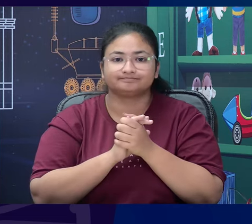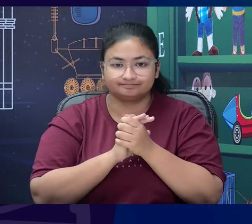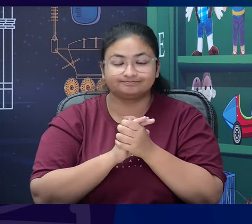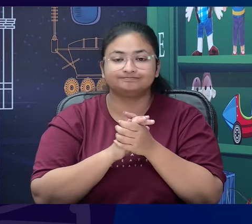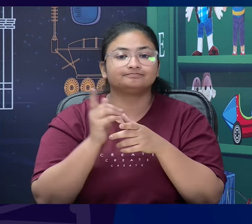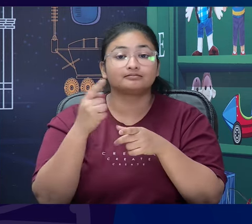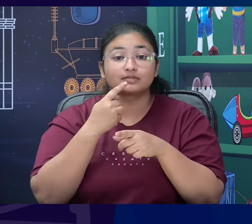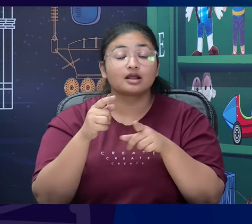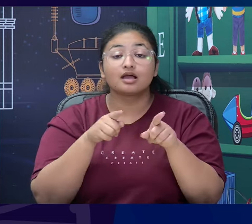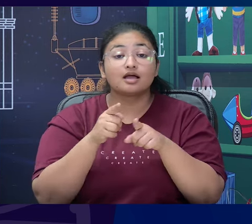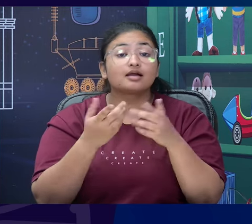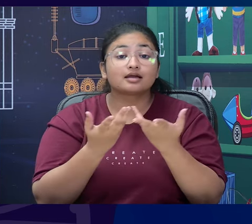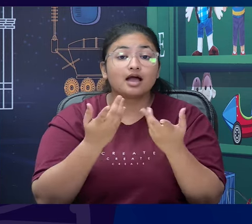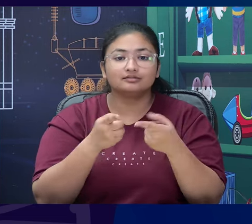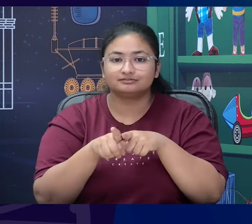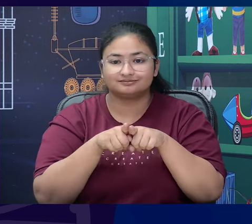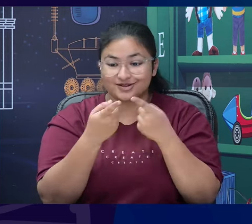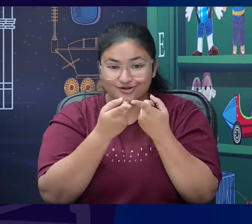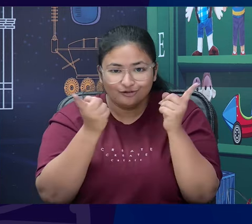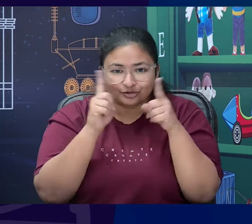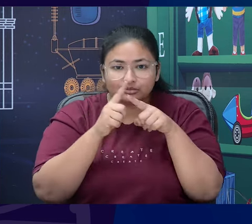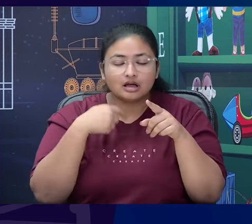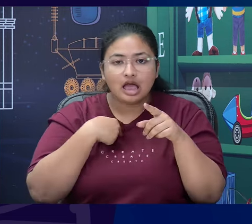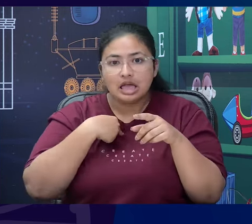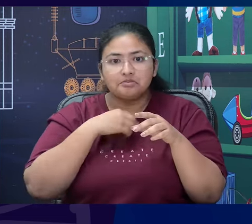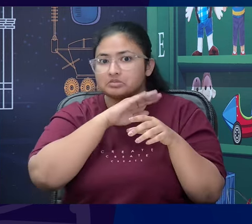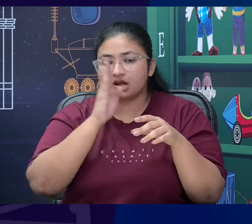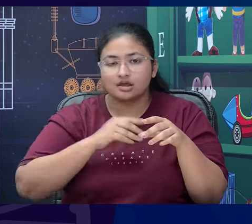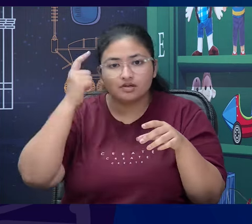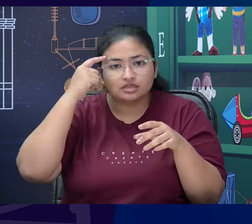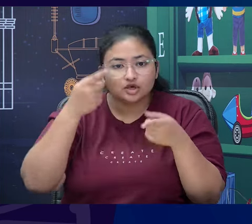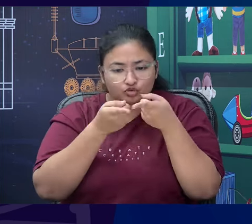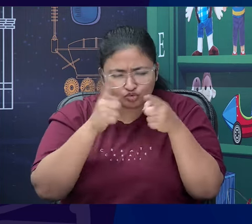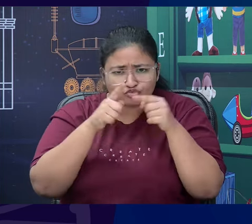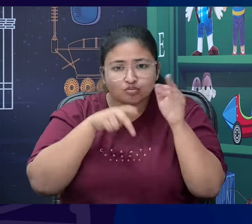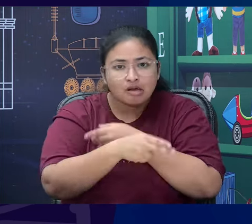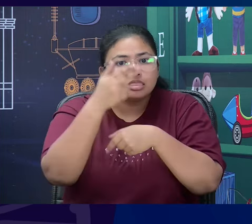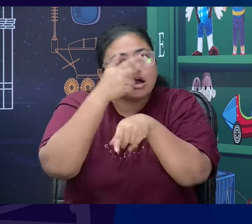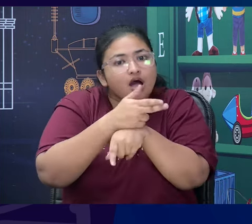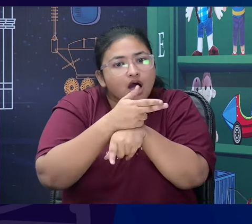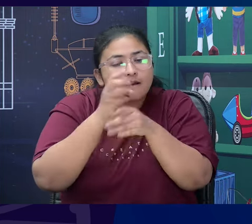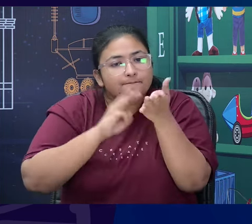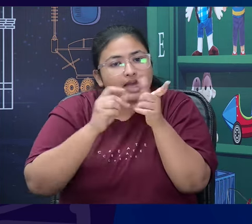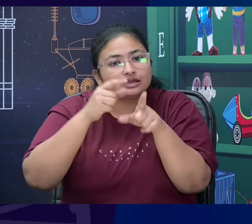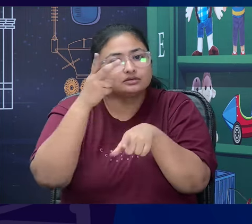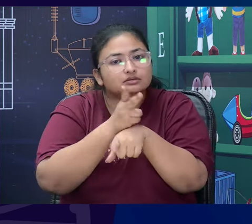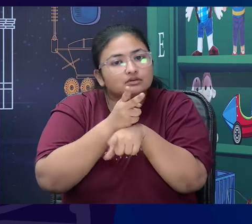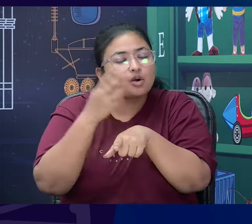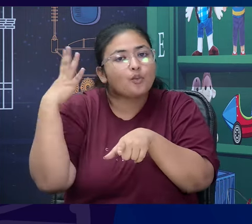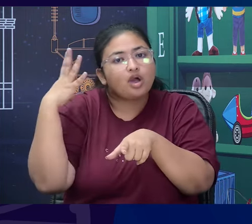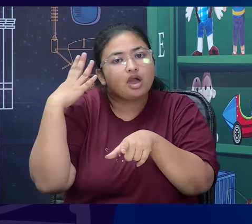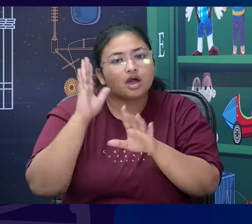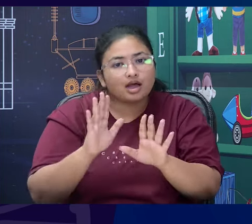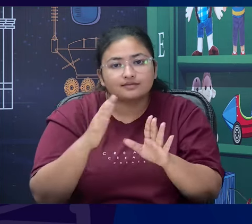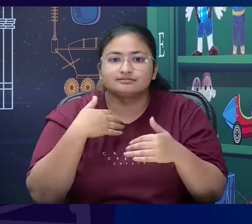which is all about you know there is a sense of danger and expectancy. Then there are plot twists